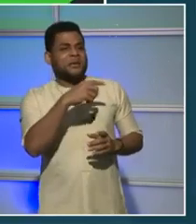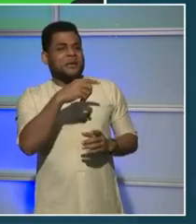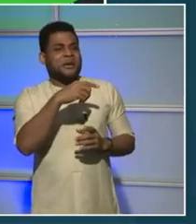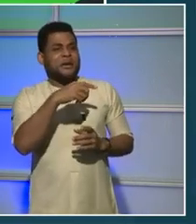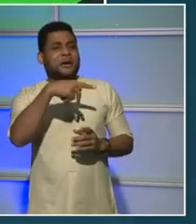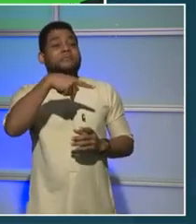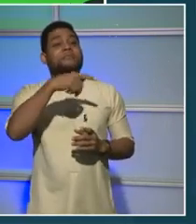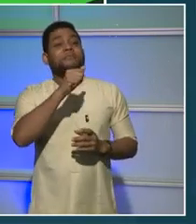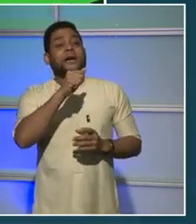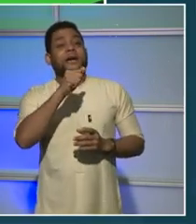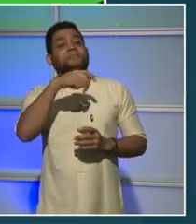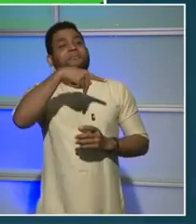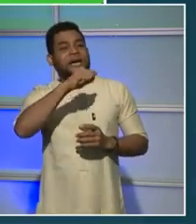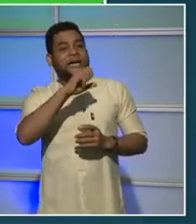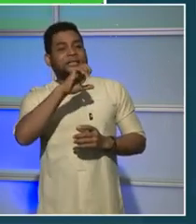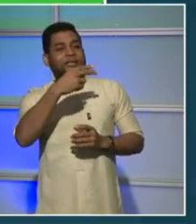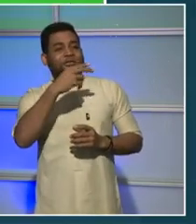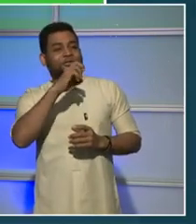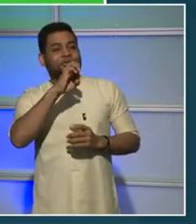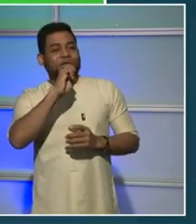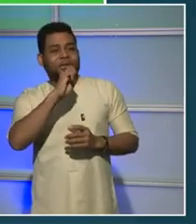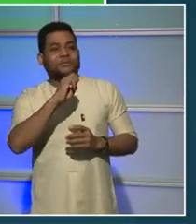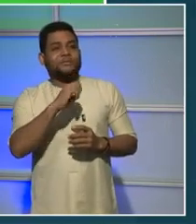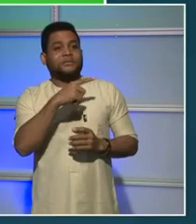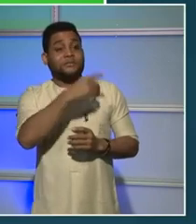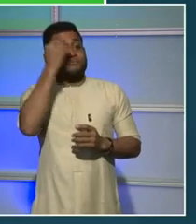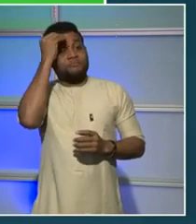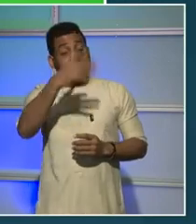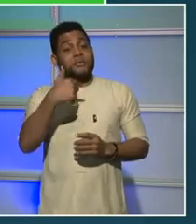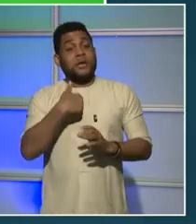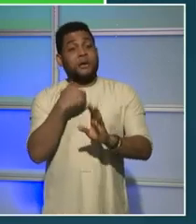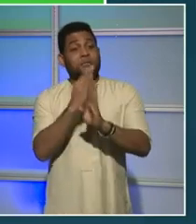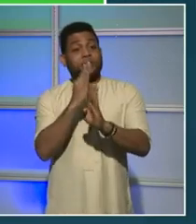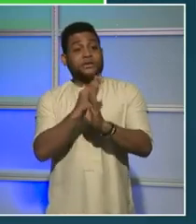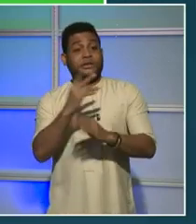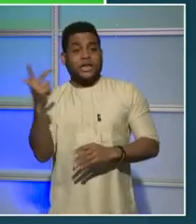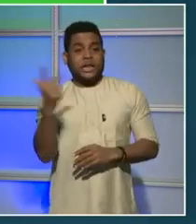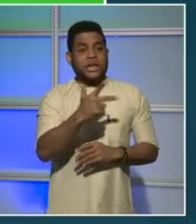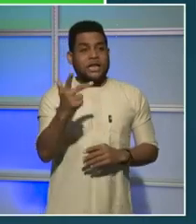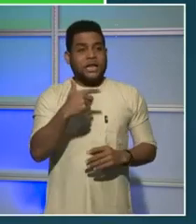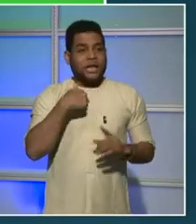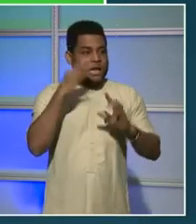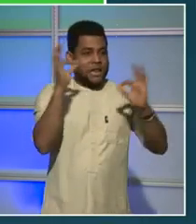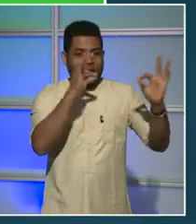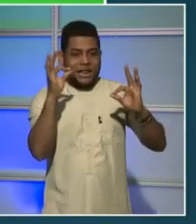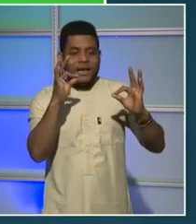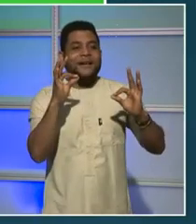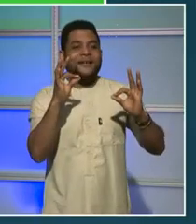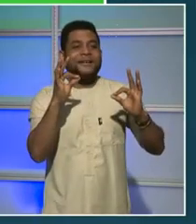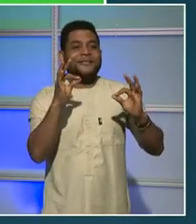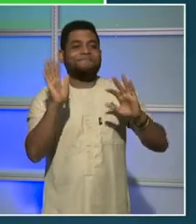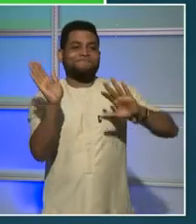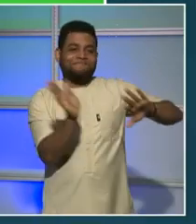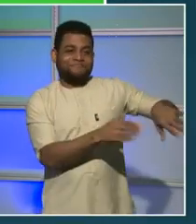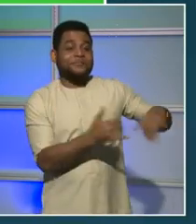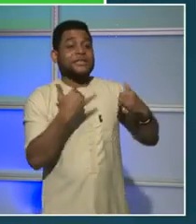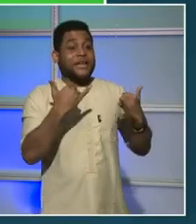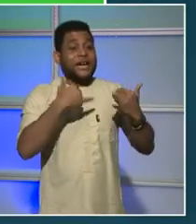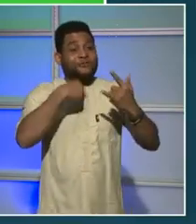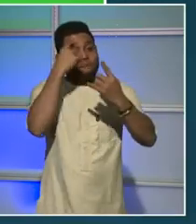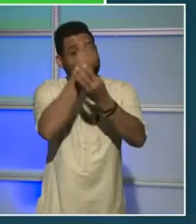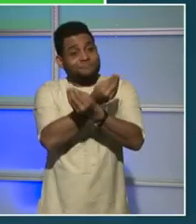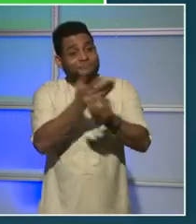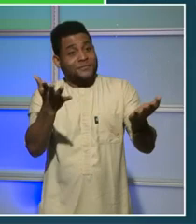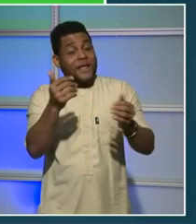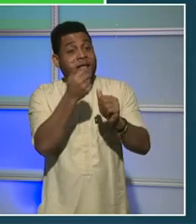Babers sent those buses to try to distract me during my pitch, but I'll say that everybody tonight, if you're watching from home, just think how